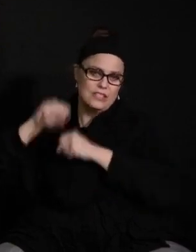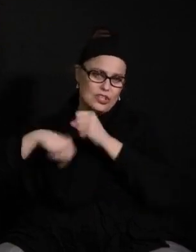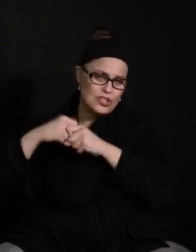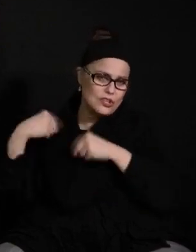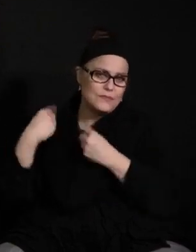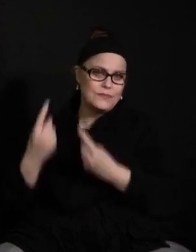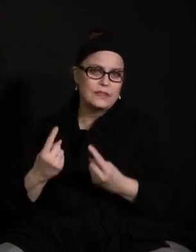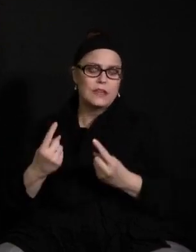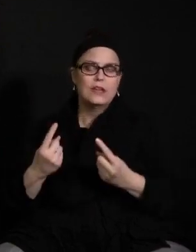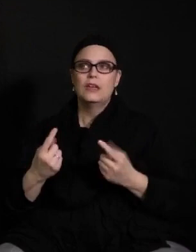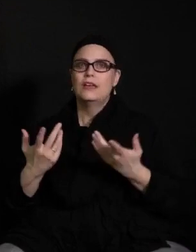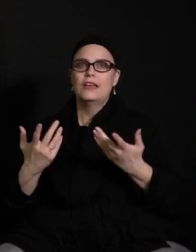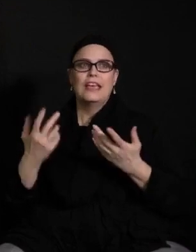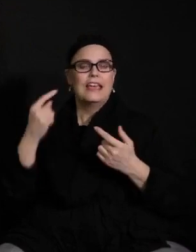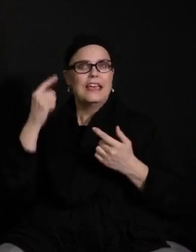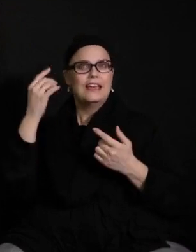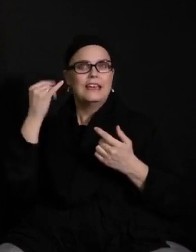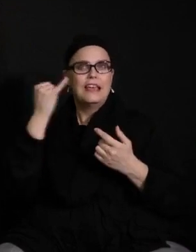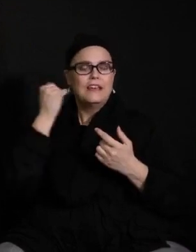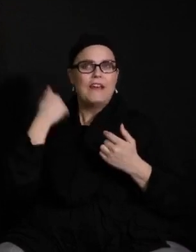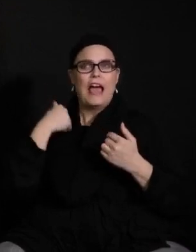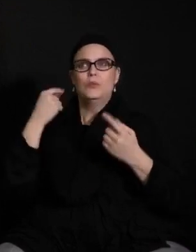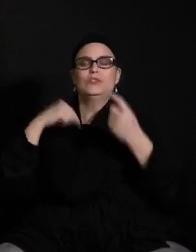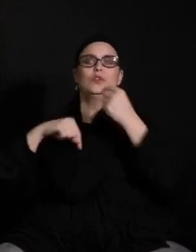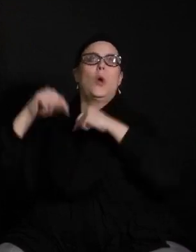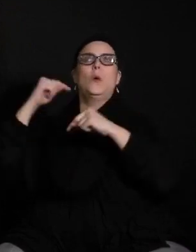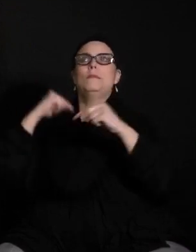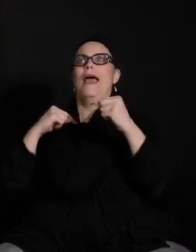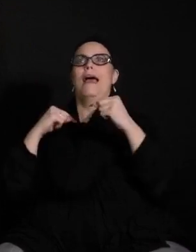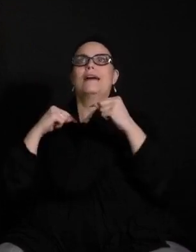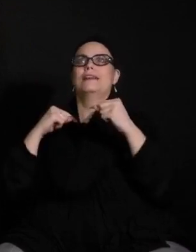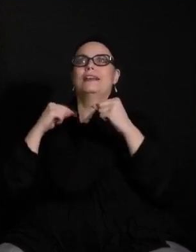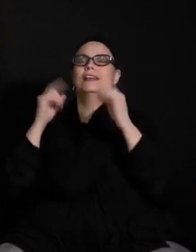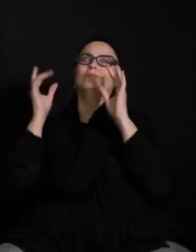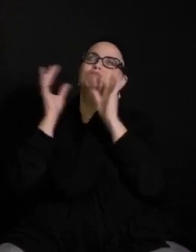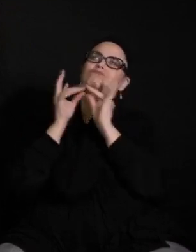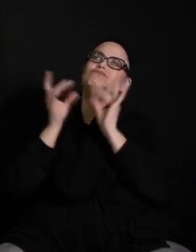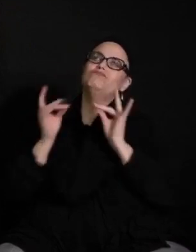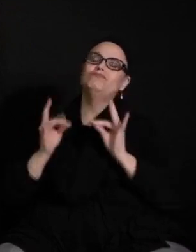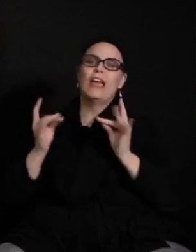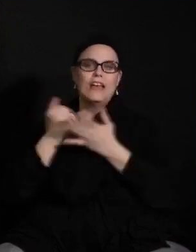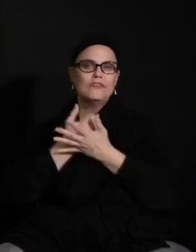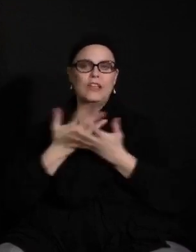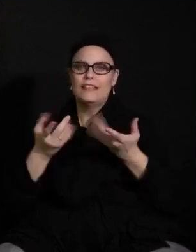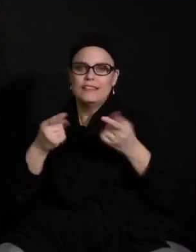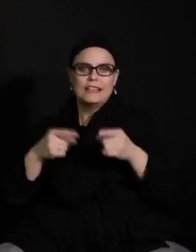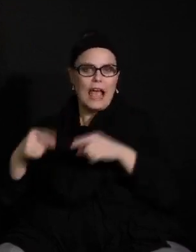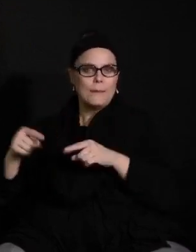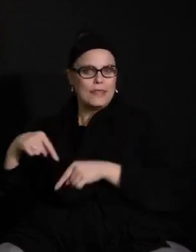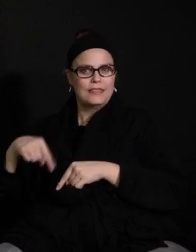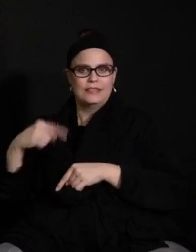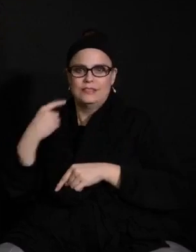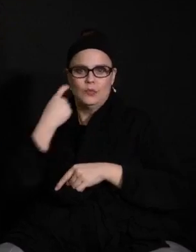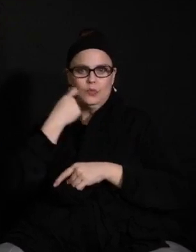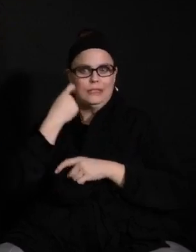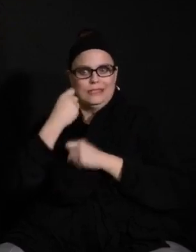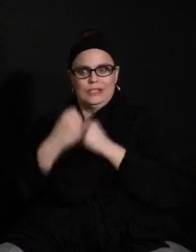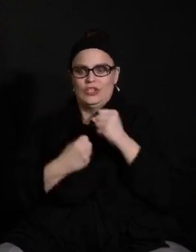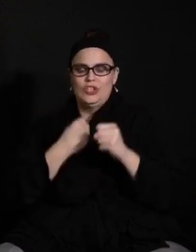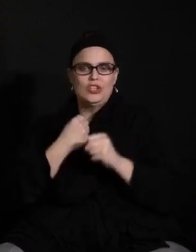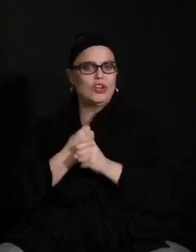to go back in time and and replay everything that we've been through as a community this last year. It has been extremely challenging